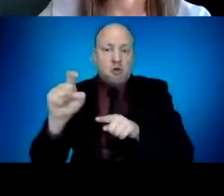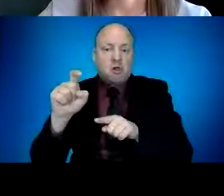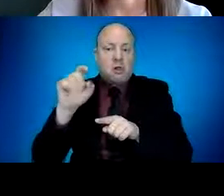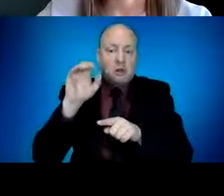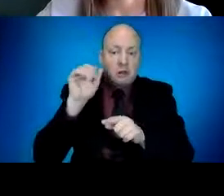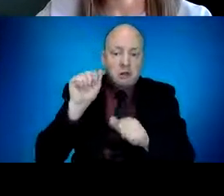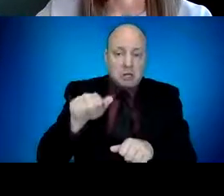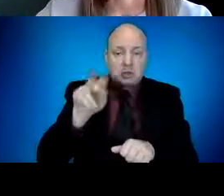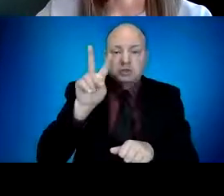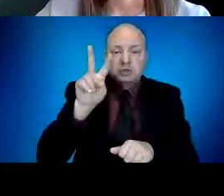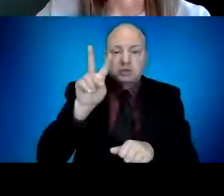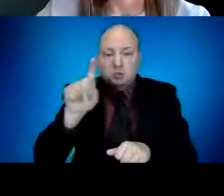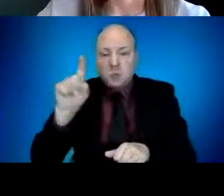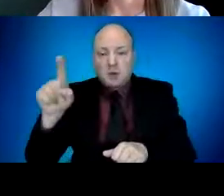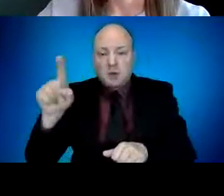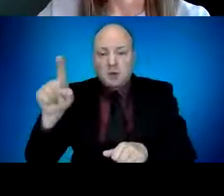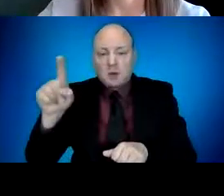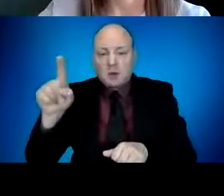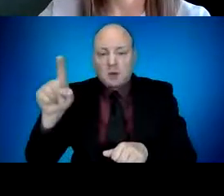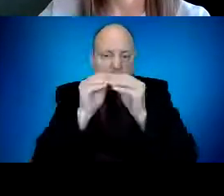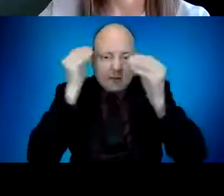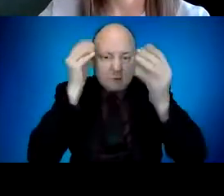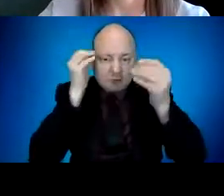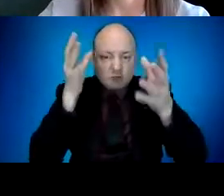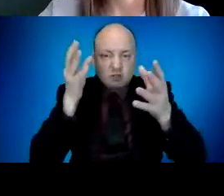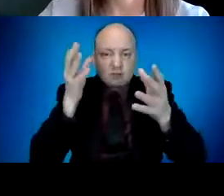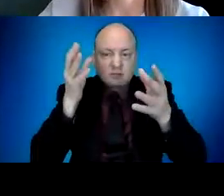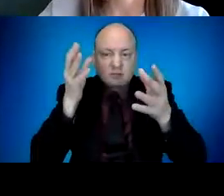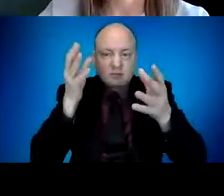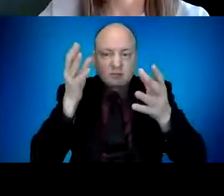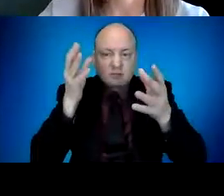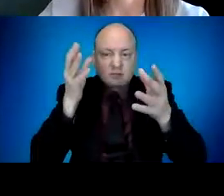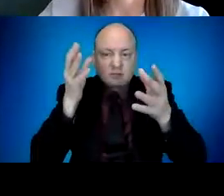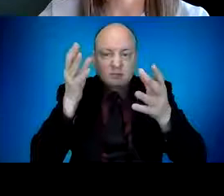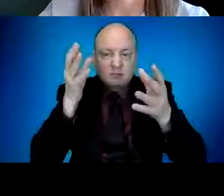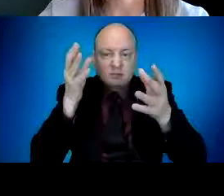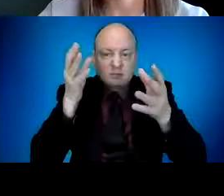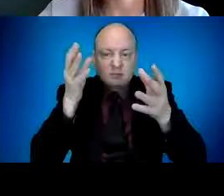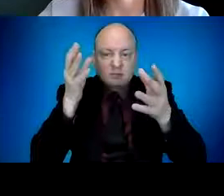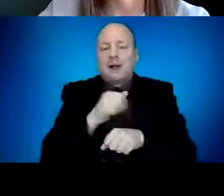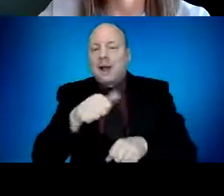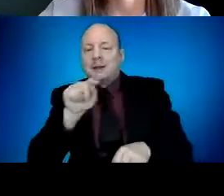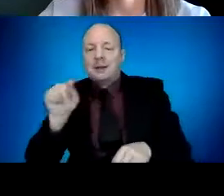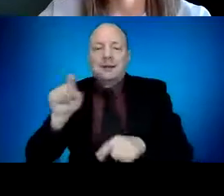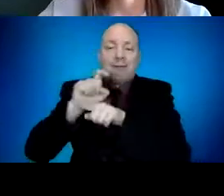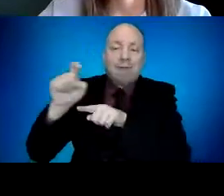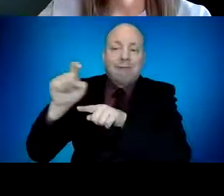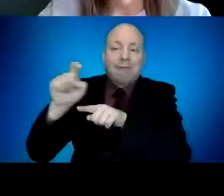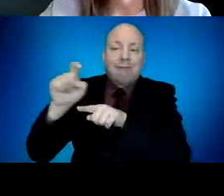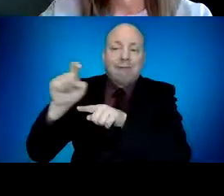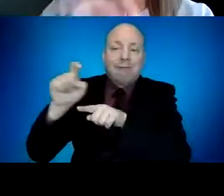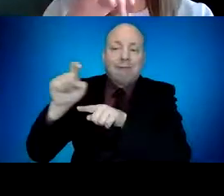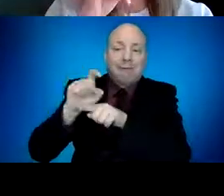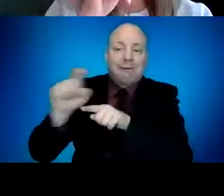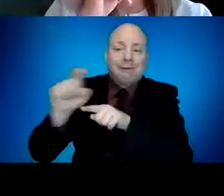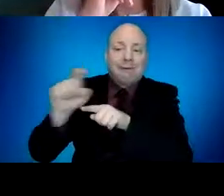again struck by how far we've come as a state in such a short time. A million Oregonians have received at least one vaccination, more than half a million of whom are